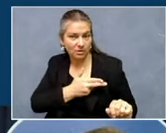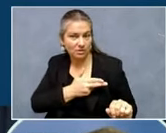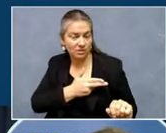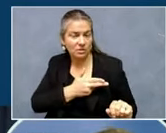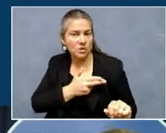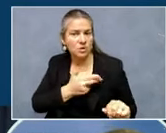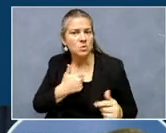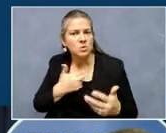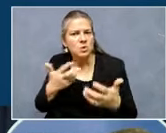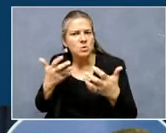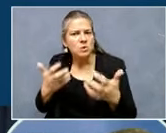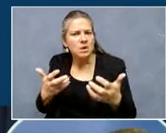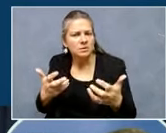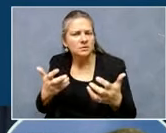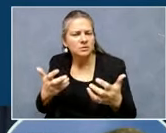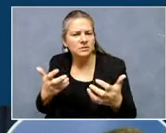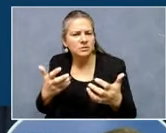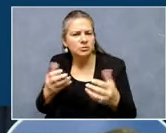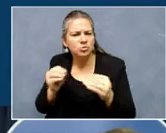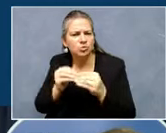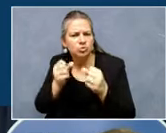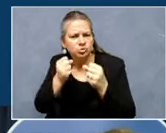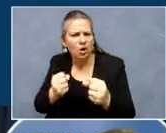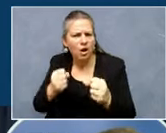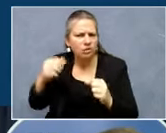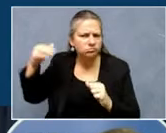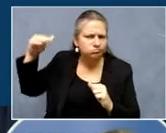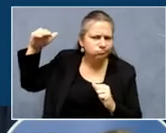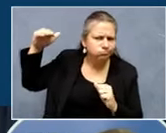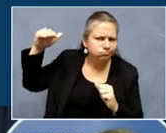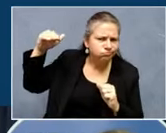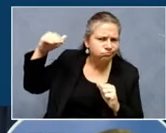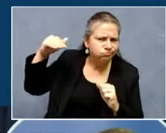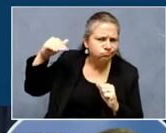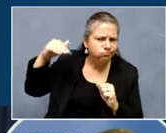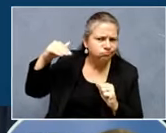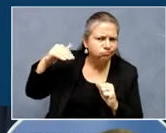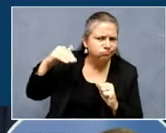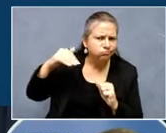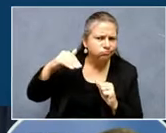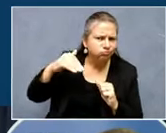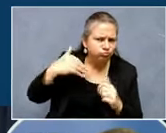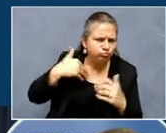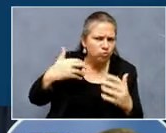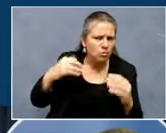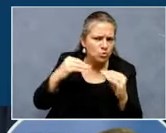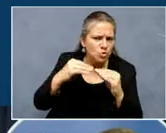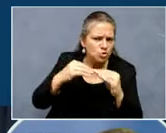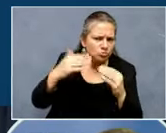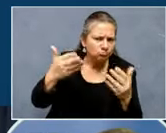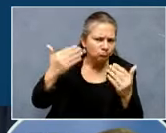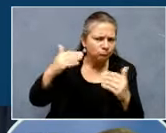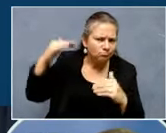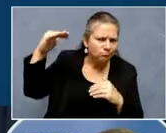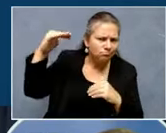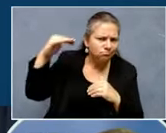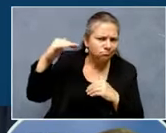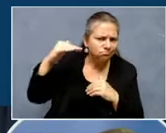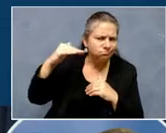strong of a downward slope as possible. That looks pretty good. We are now